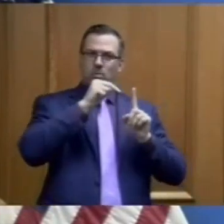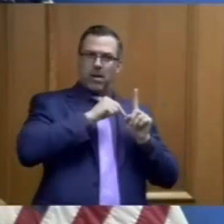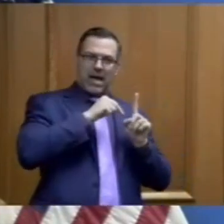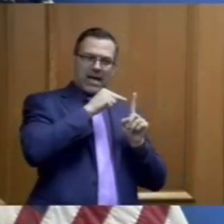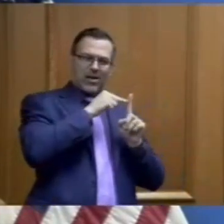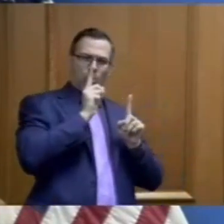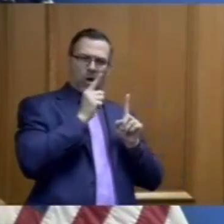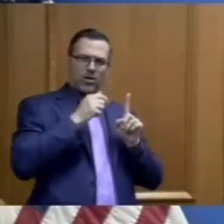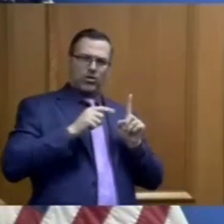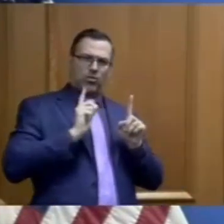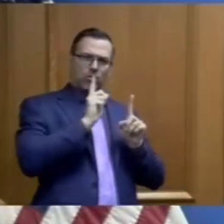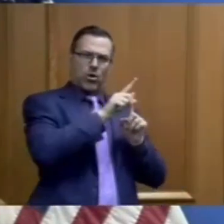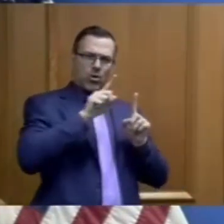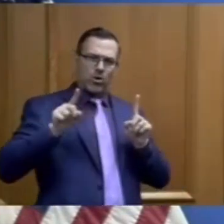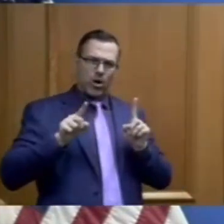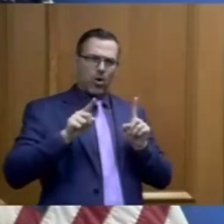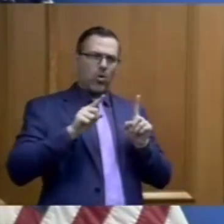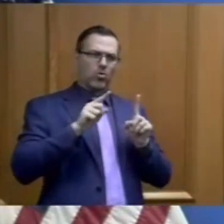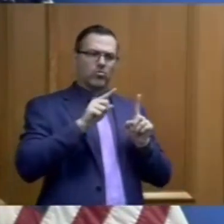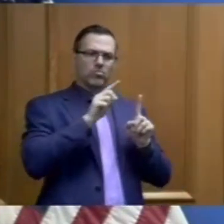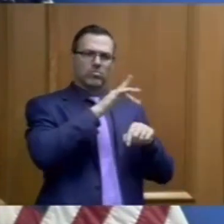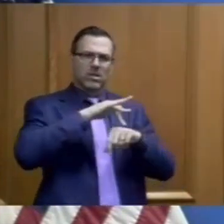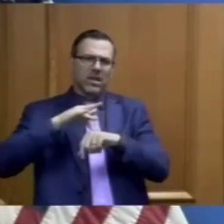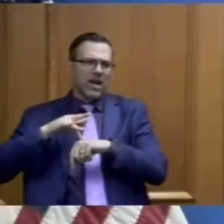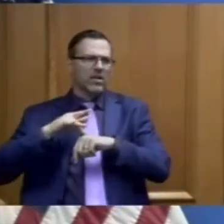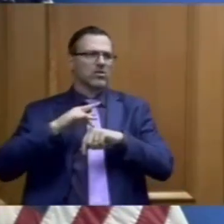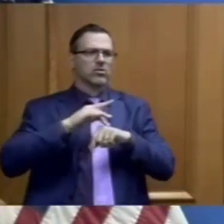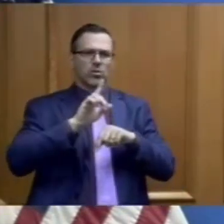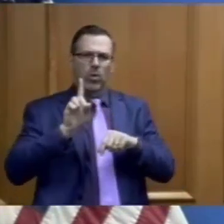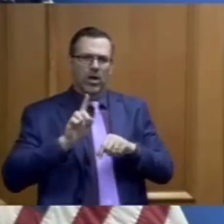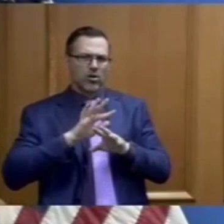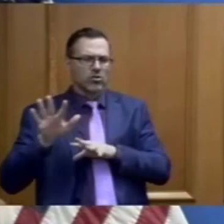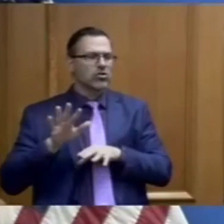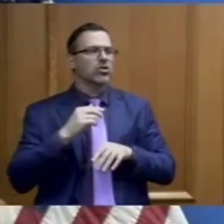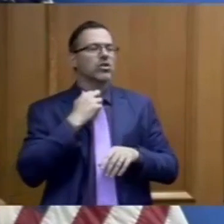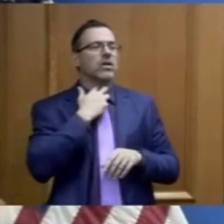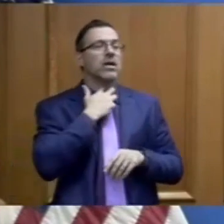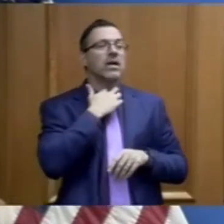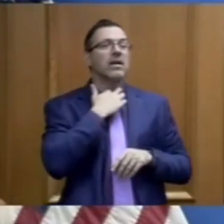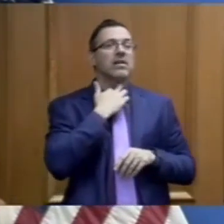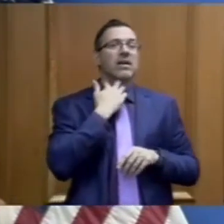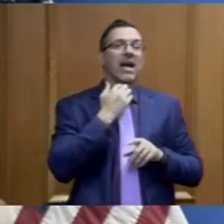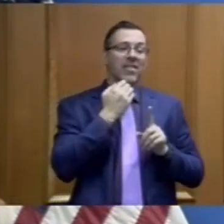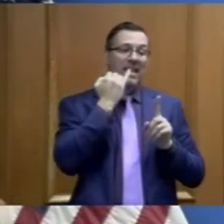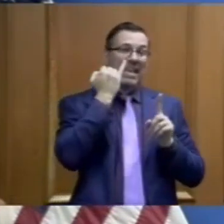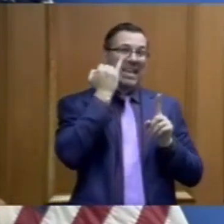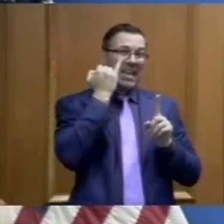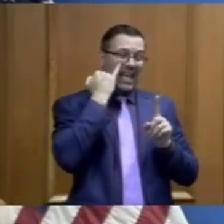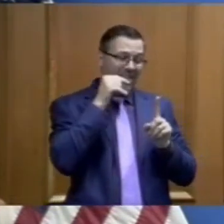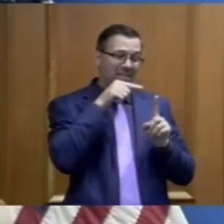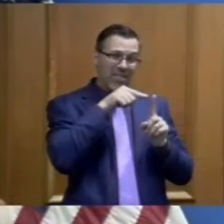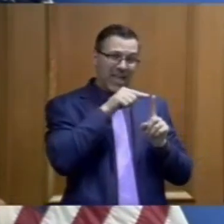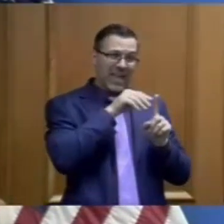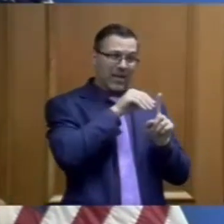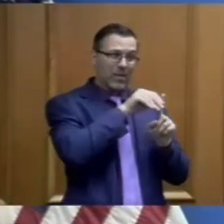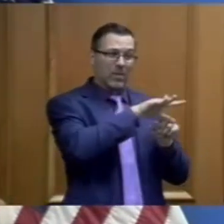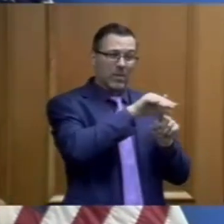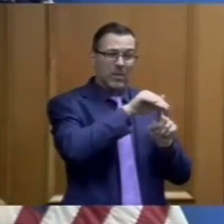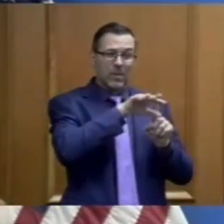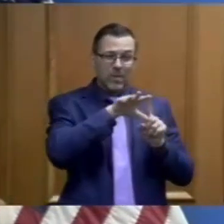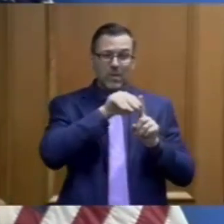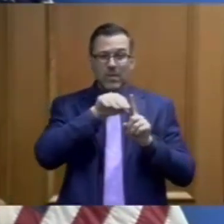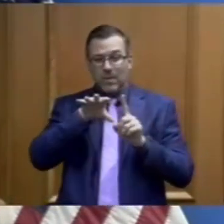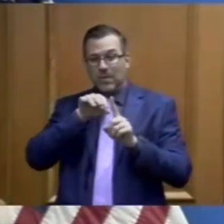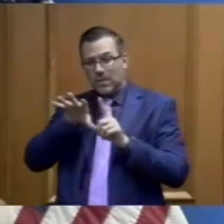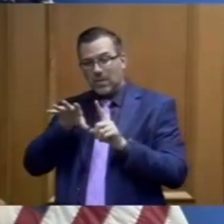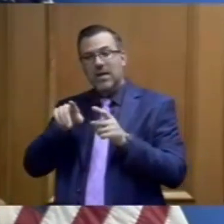of those individuals and then if there is a high prevalence of disease amongst those, then we expand to a more unit